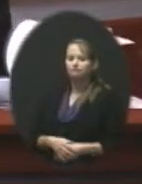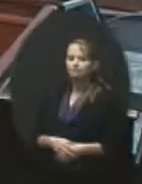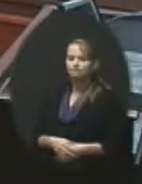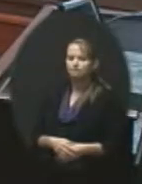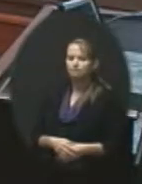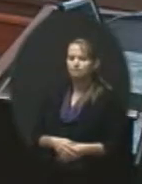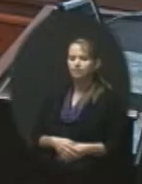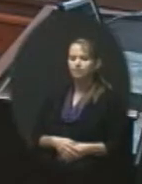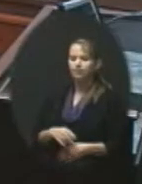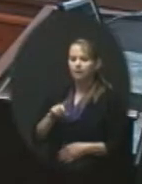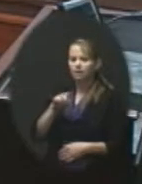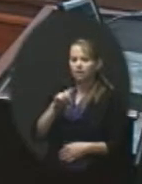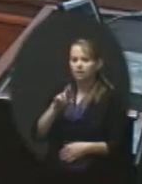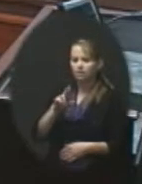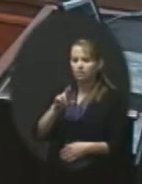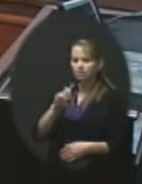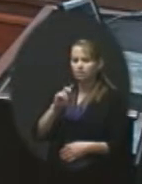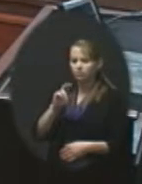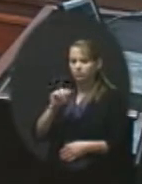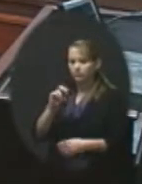Any other items for discussion?